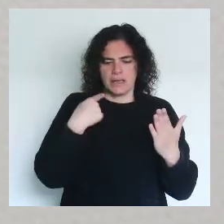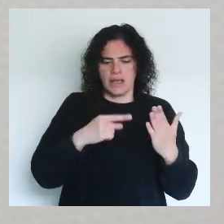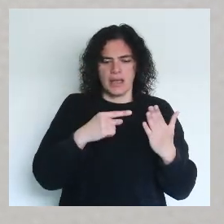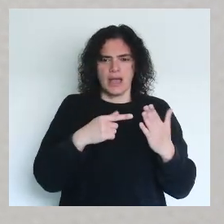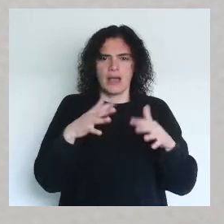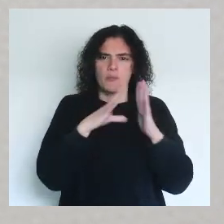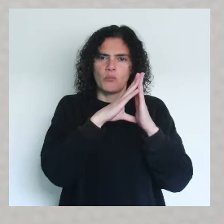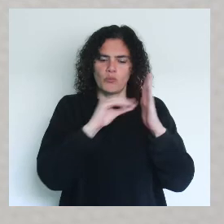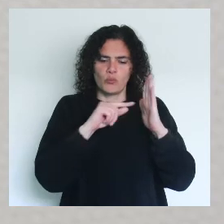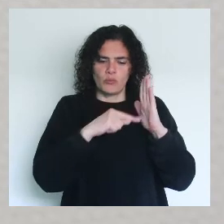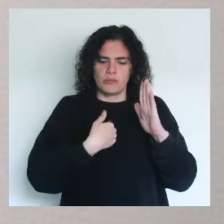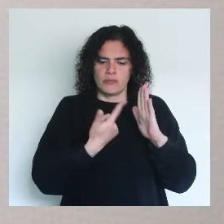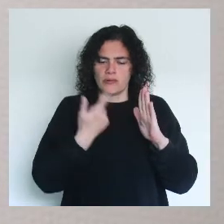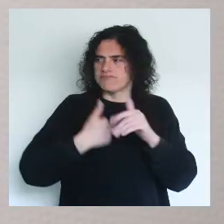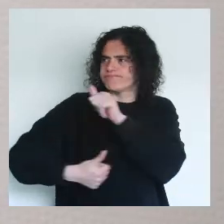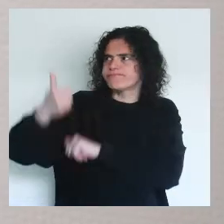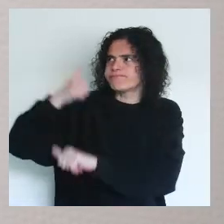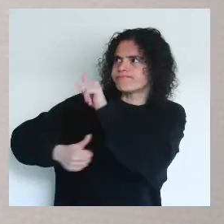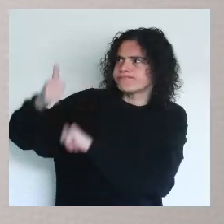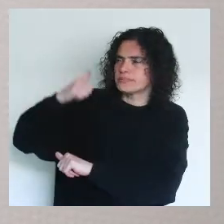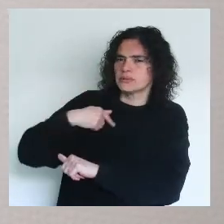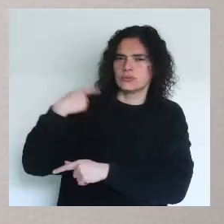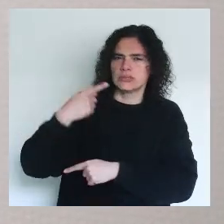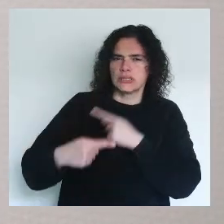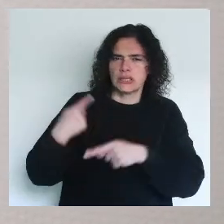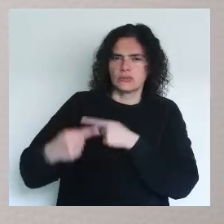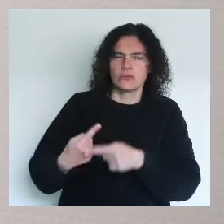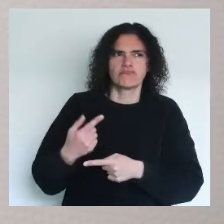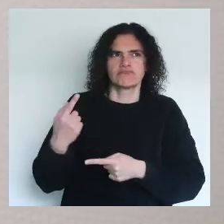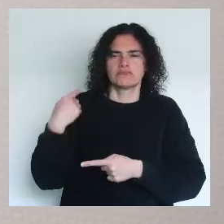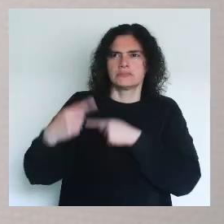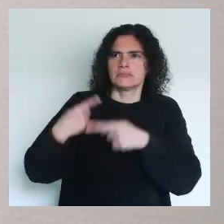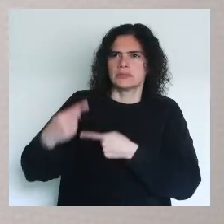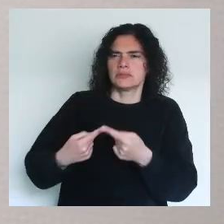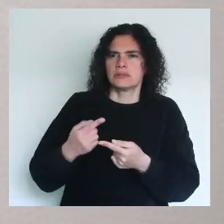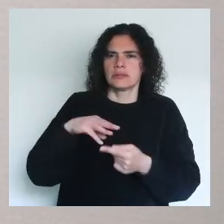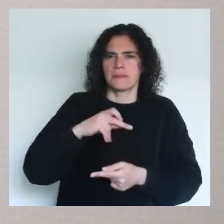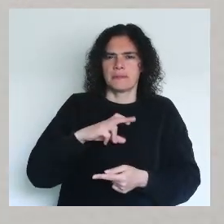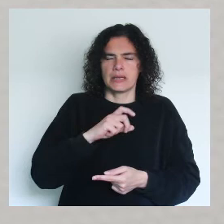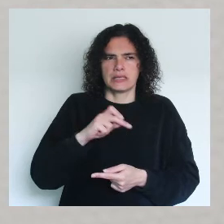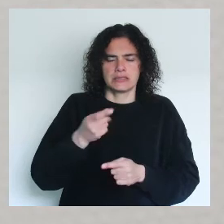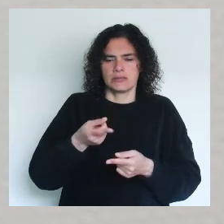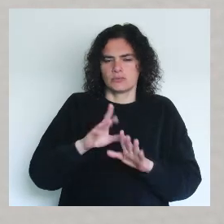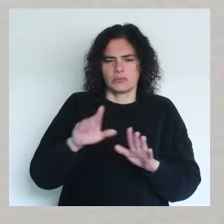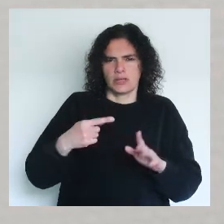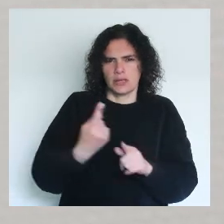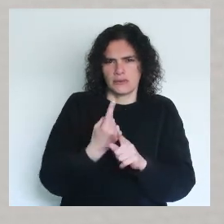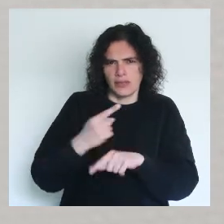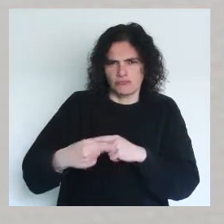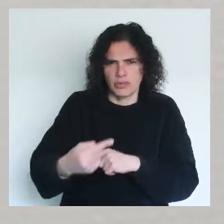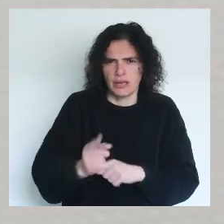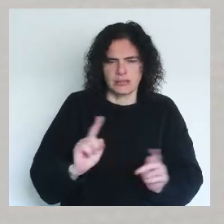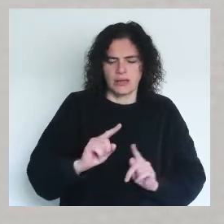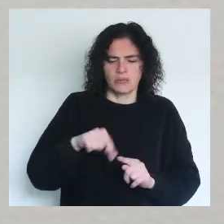creating a pattern, sending us back also to the tradition, not the tradition of Marisa Merz, of daily